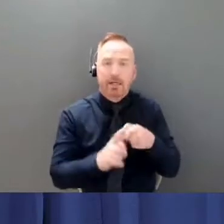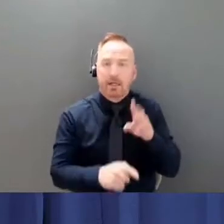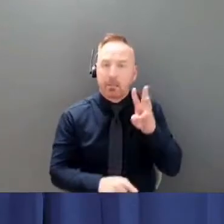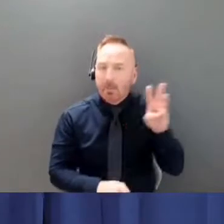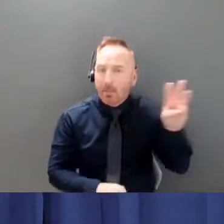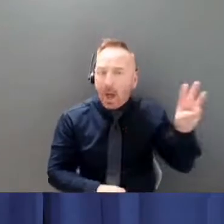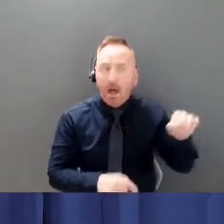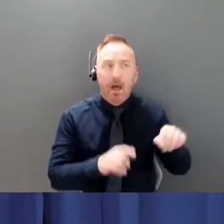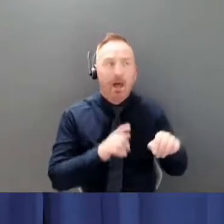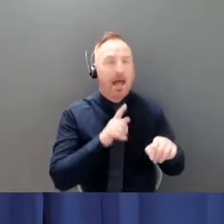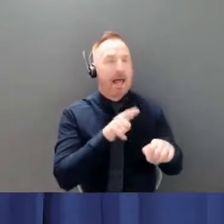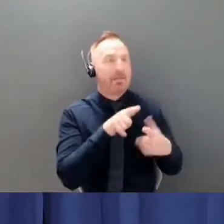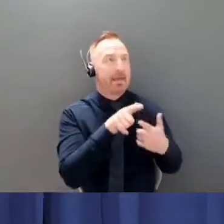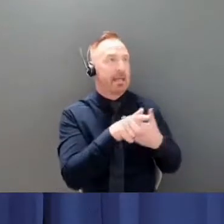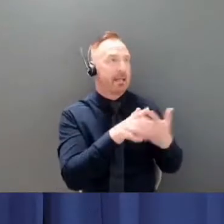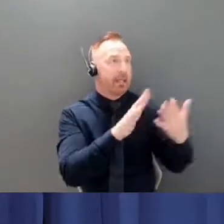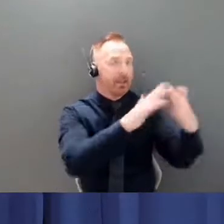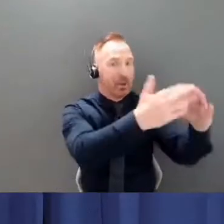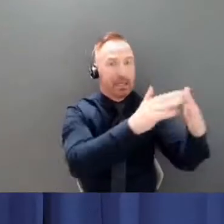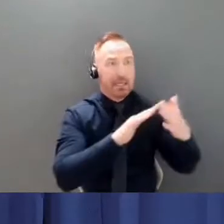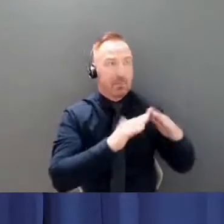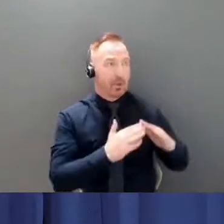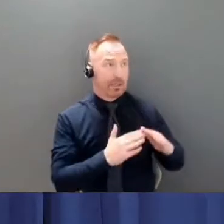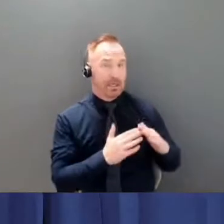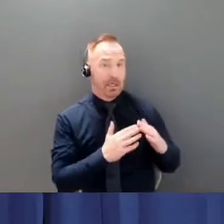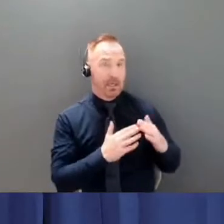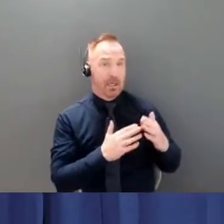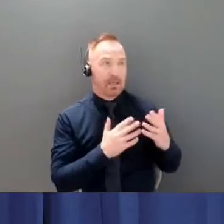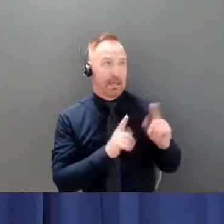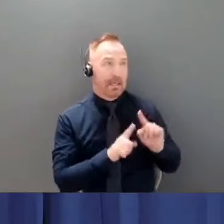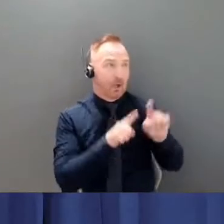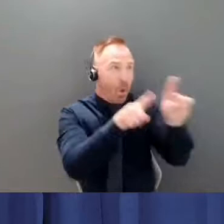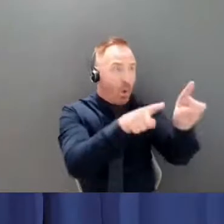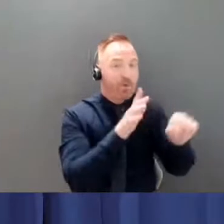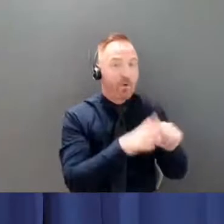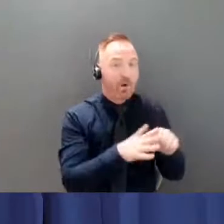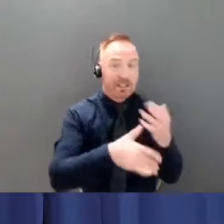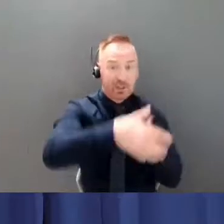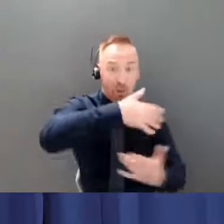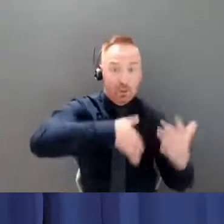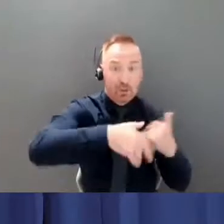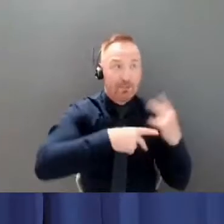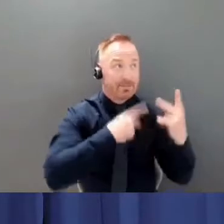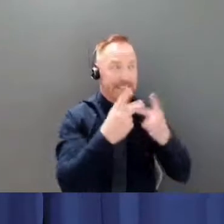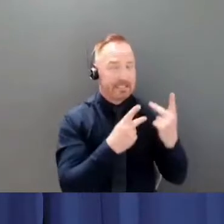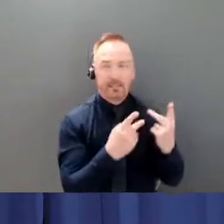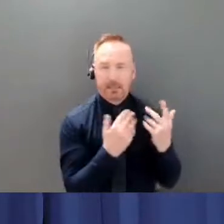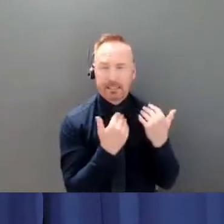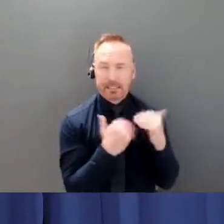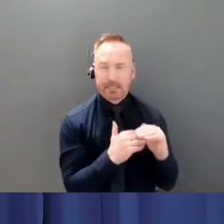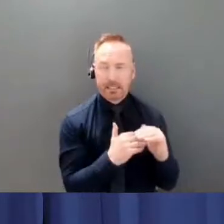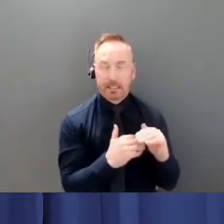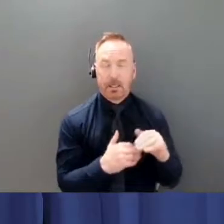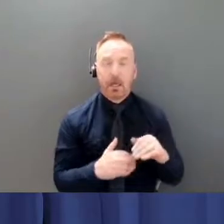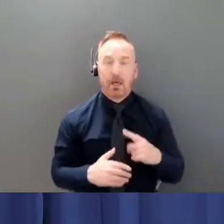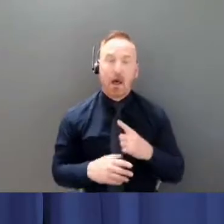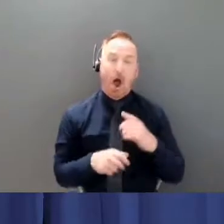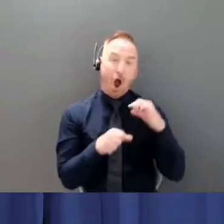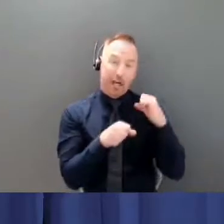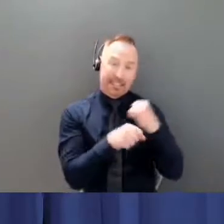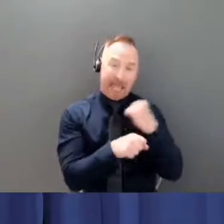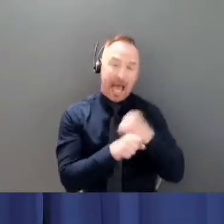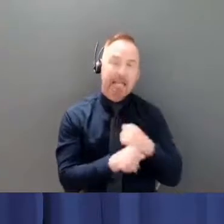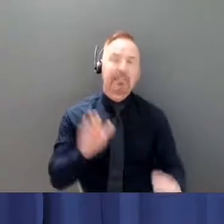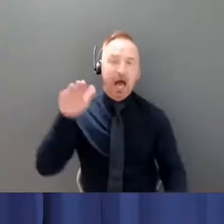now we're prepared to see numbers bounce around for a while and our